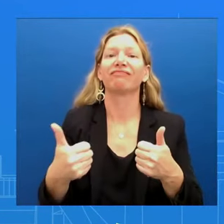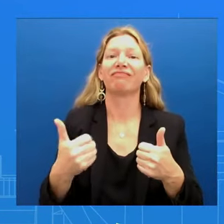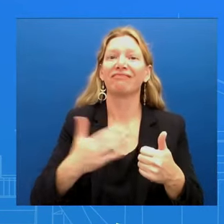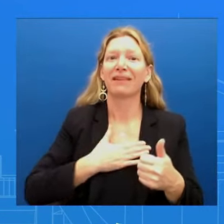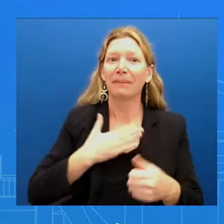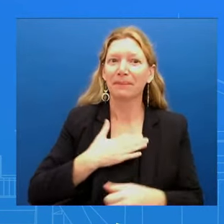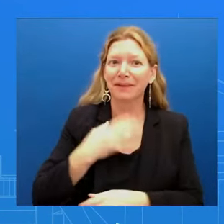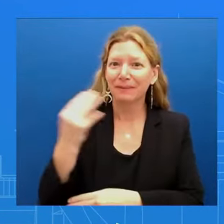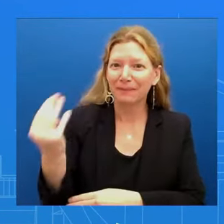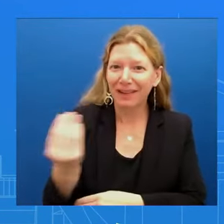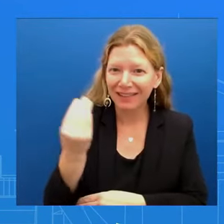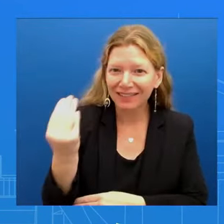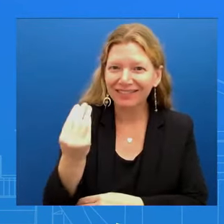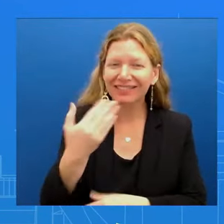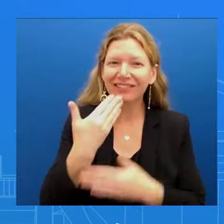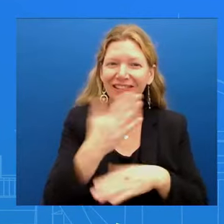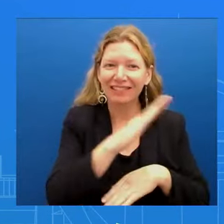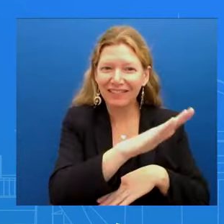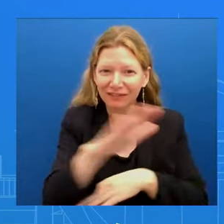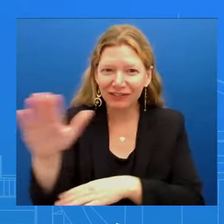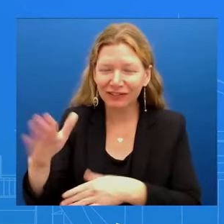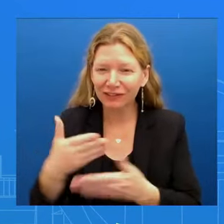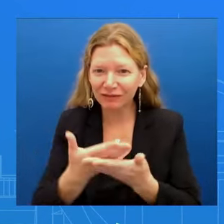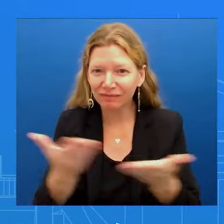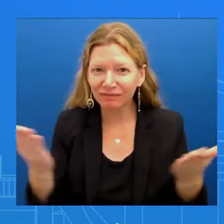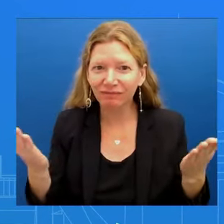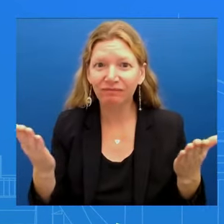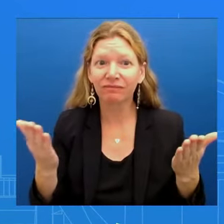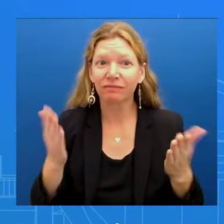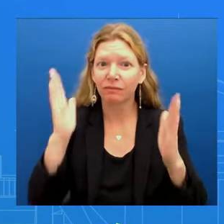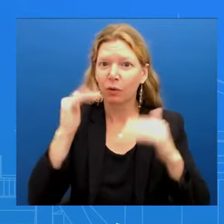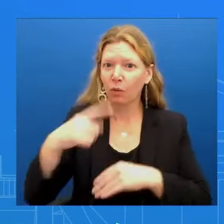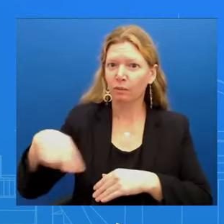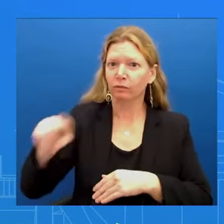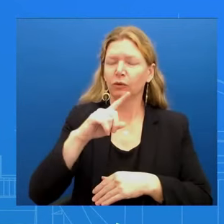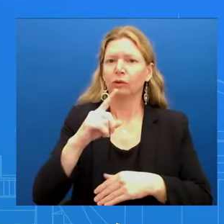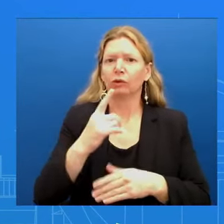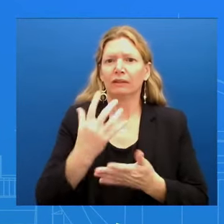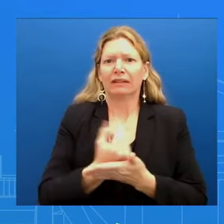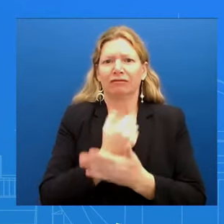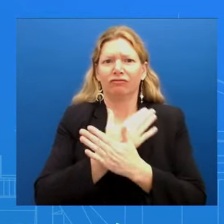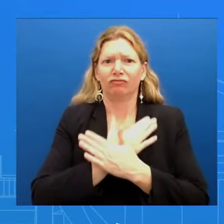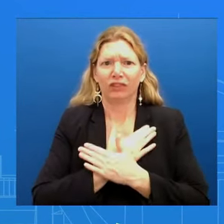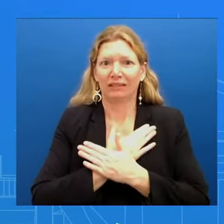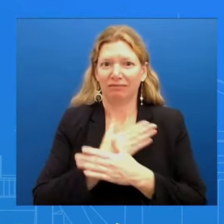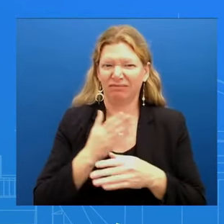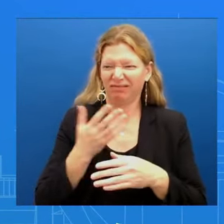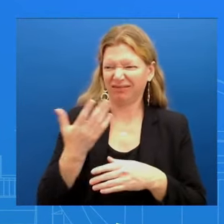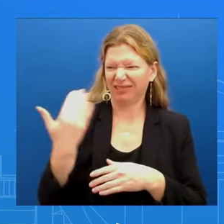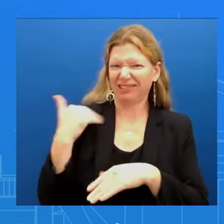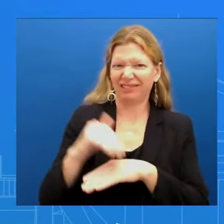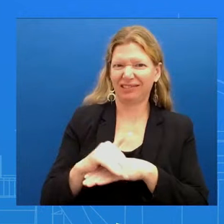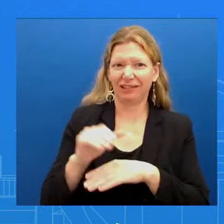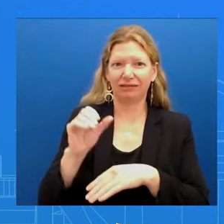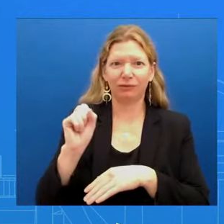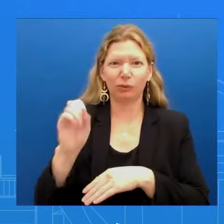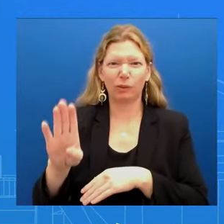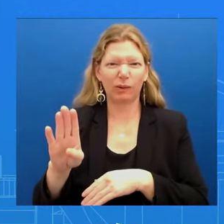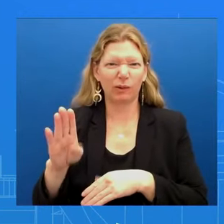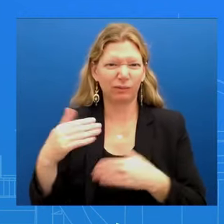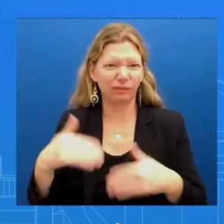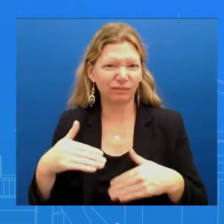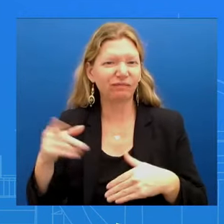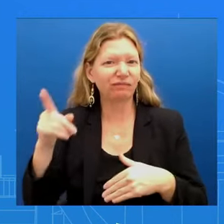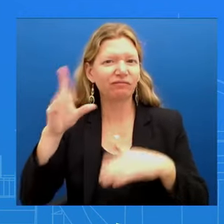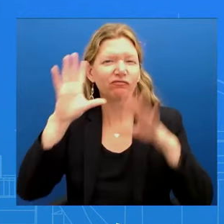hope everyone got some rest after last night's Super Bowl the president was able to catch some of the game and on his behalf I want